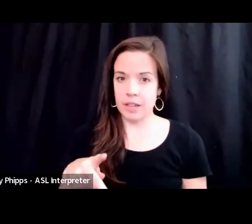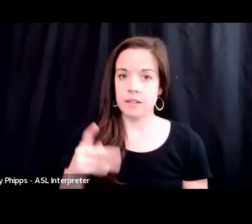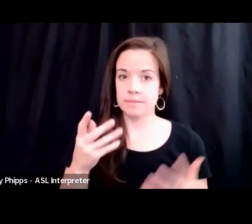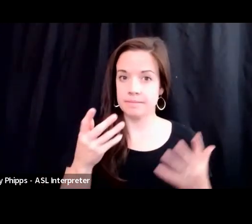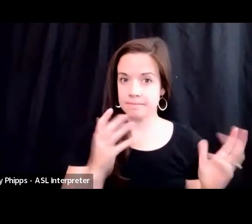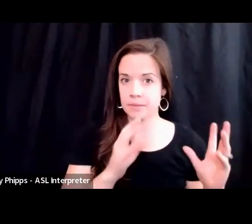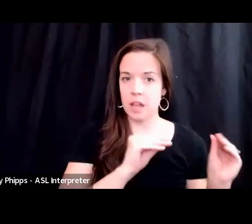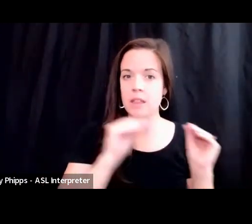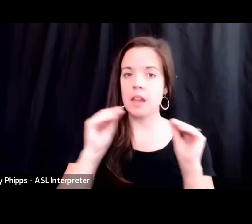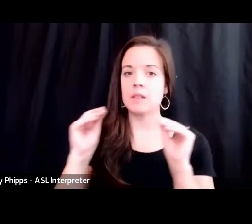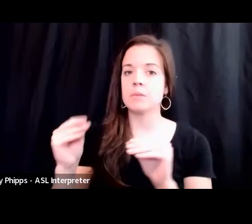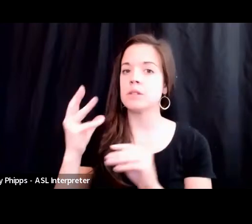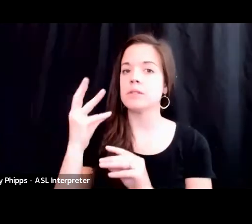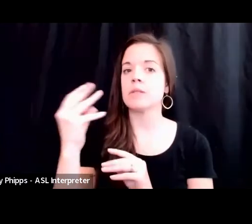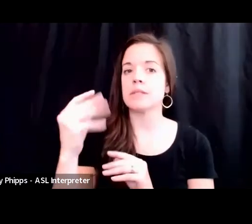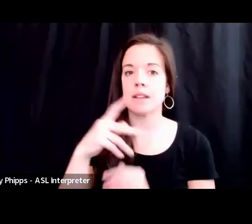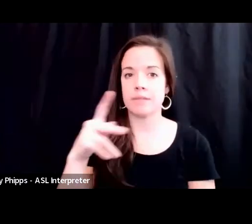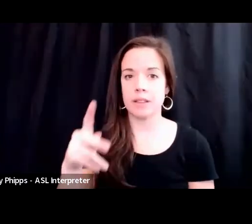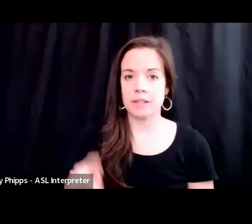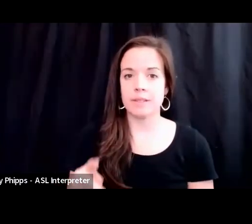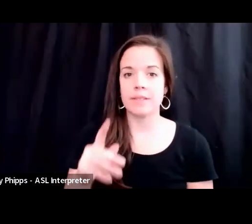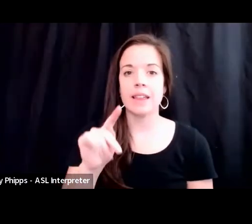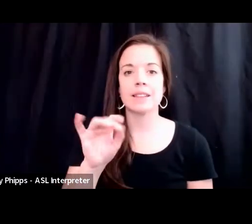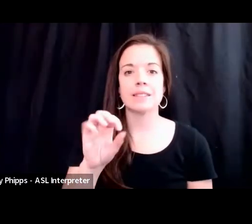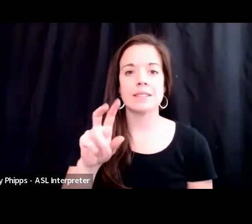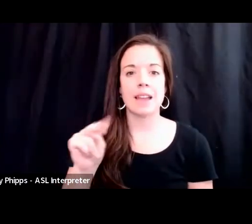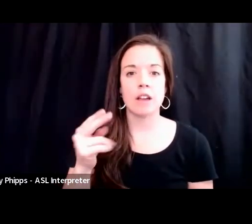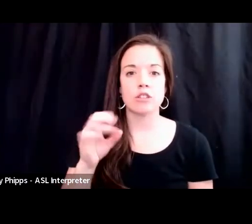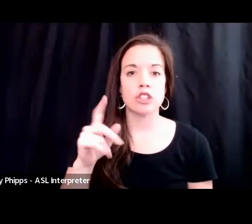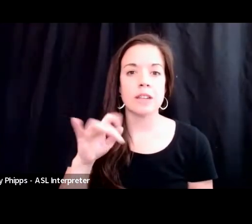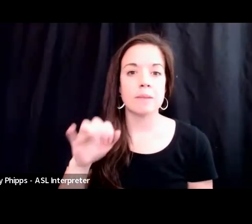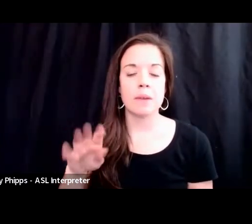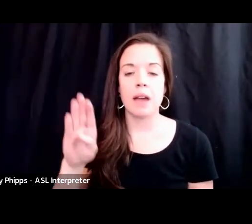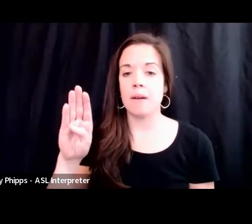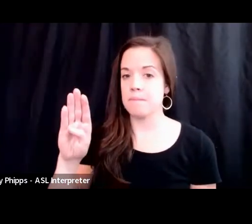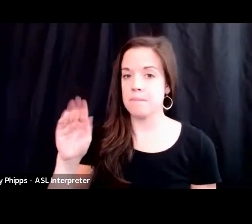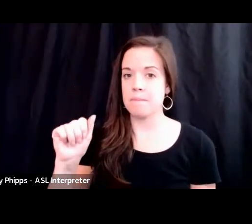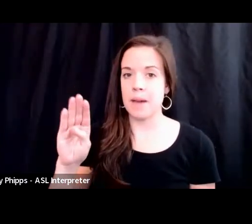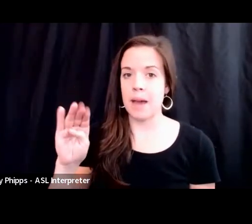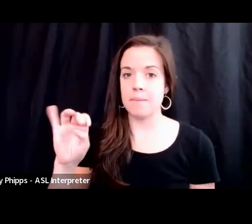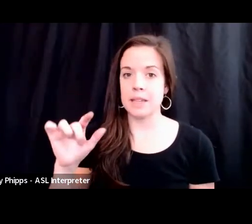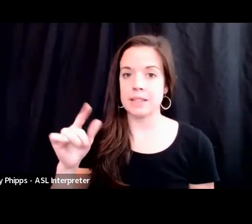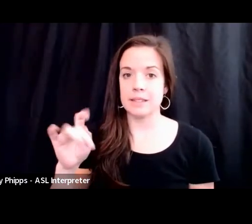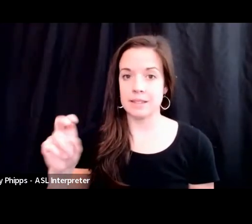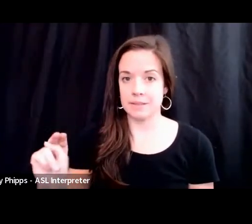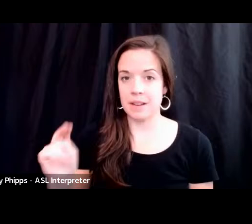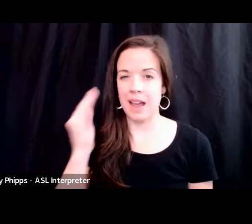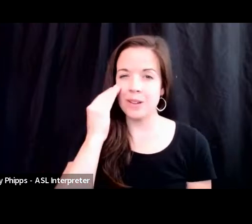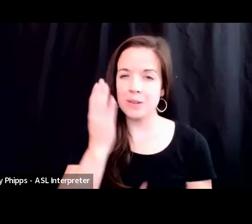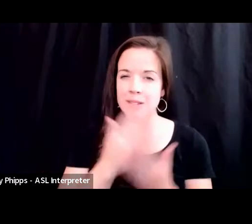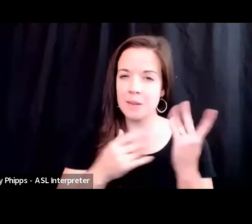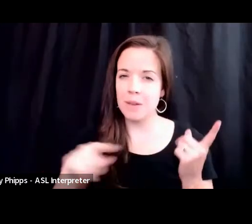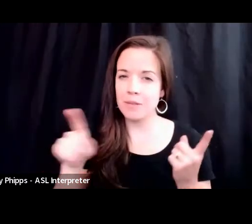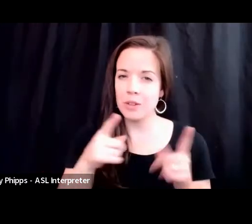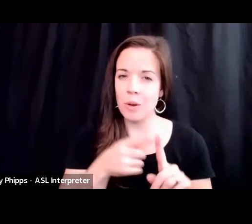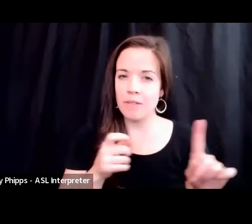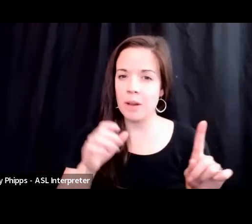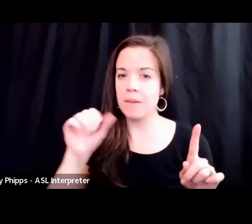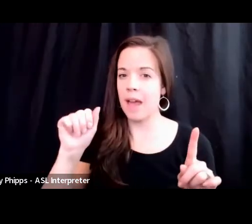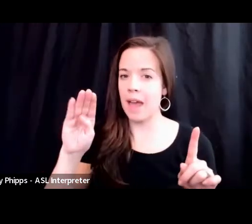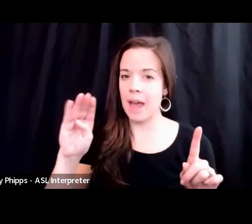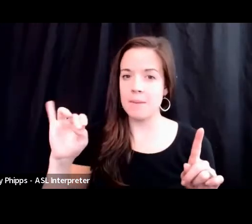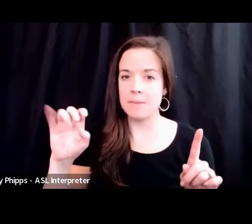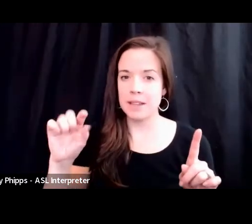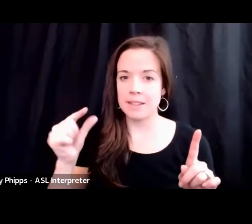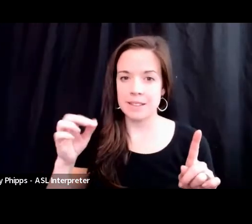the suburbs. It was the township of Abington. I know some of you are from Abington, Township.